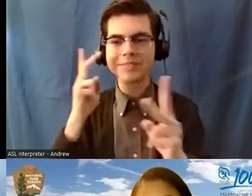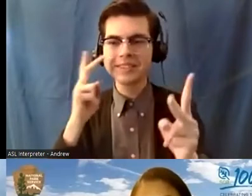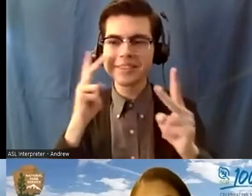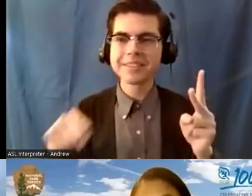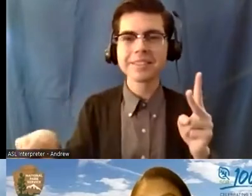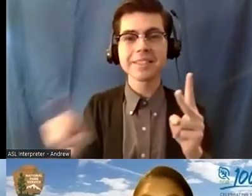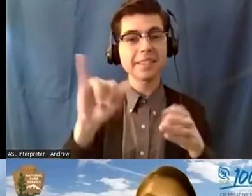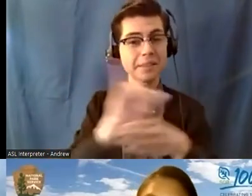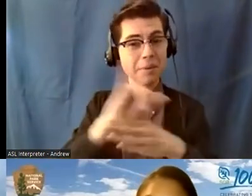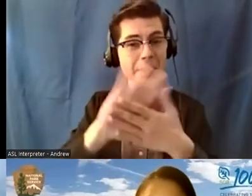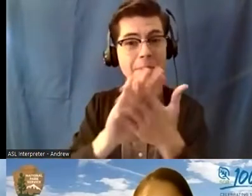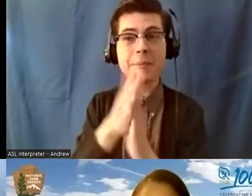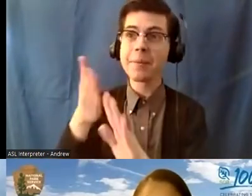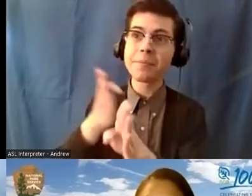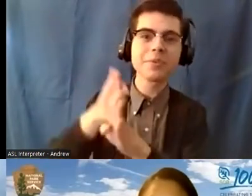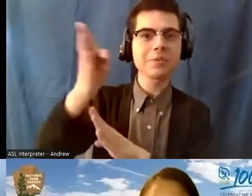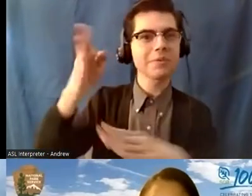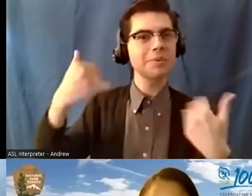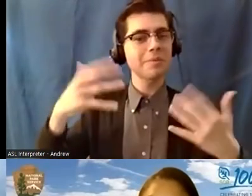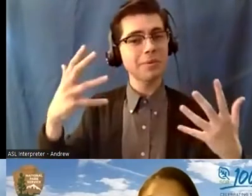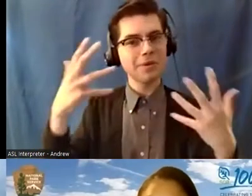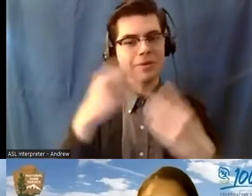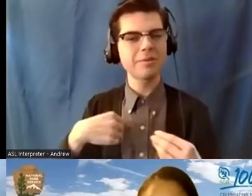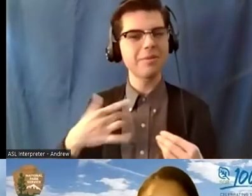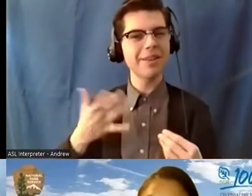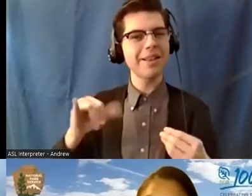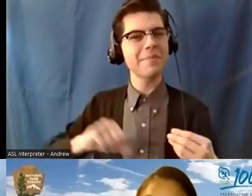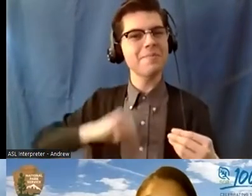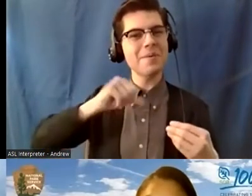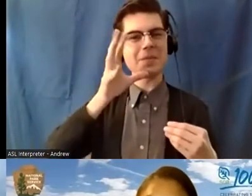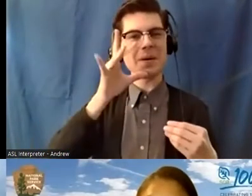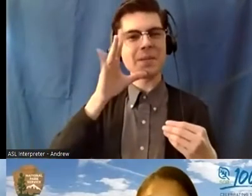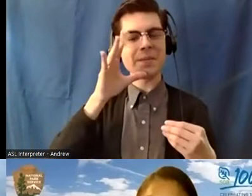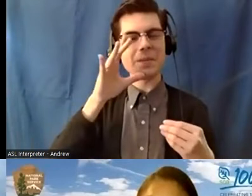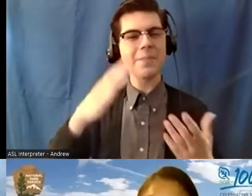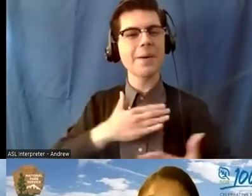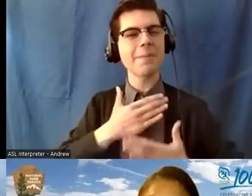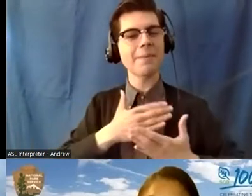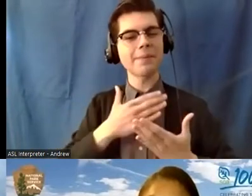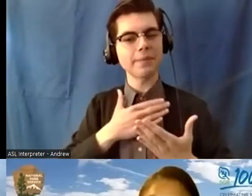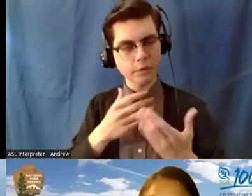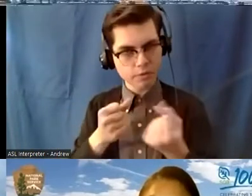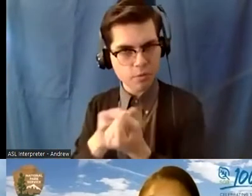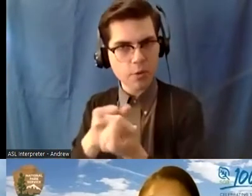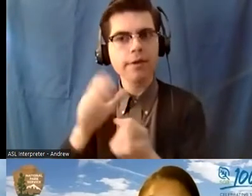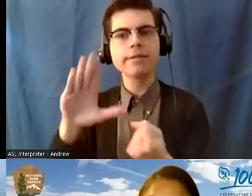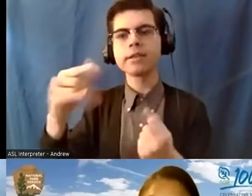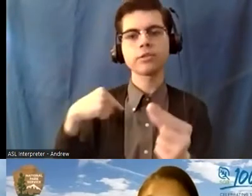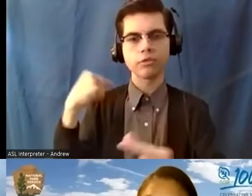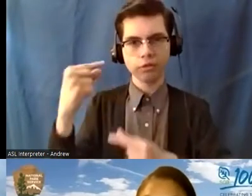of them. And it's wonderful to pass on to another generation because that's what it's all about,